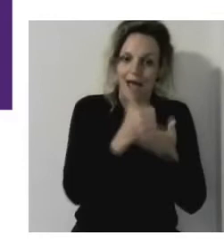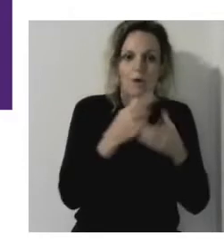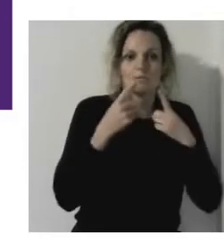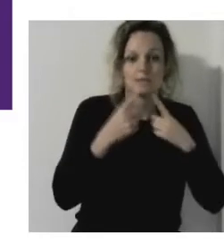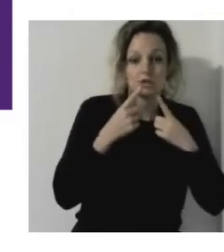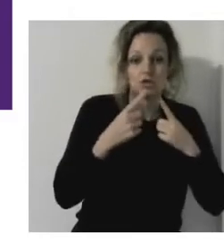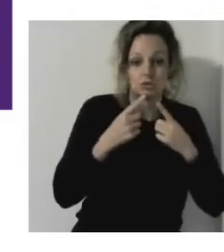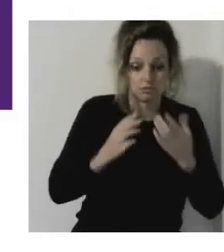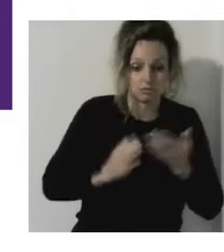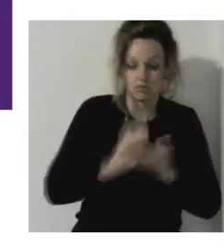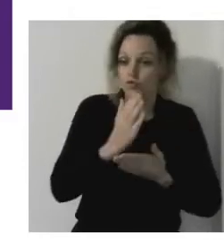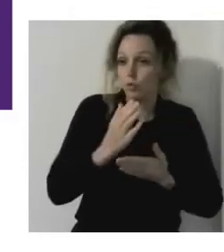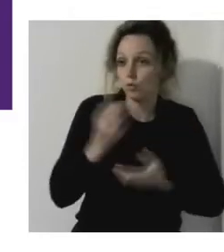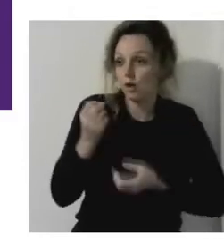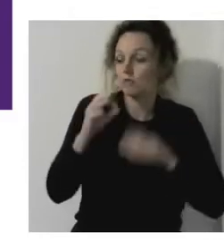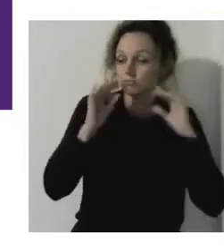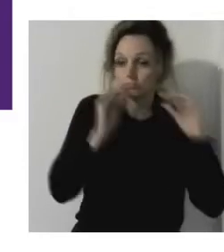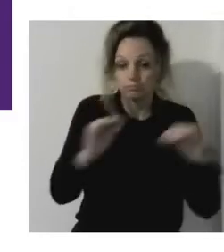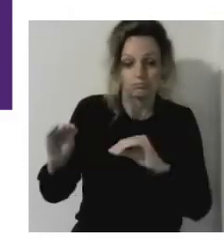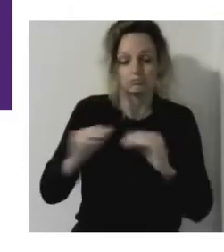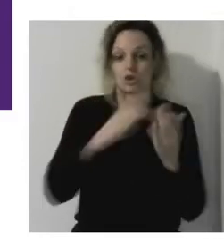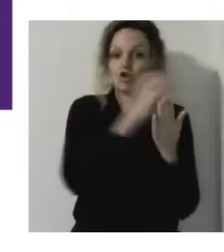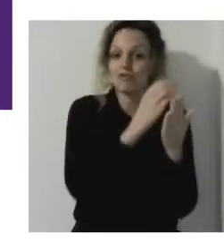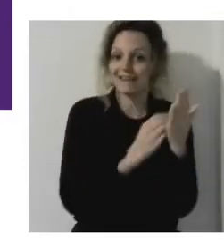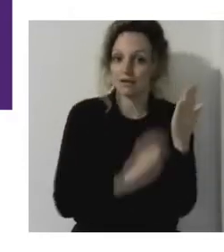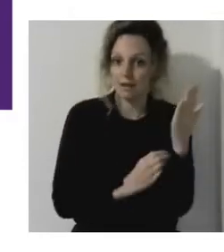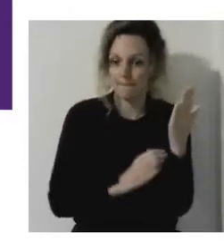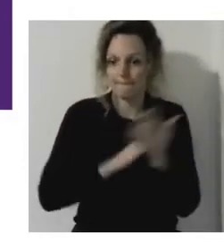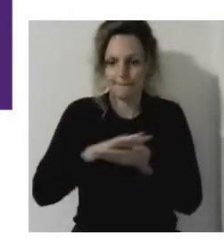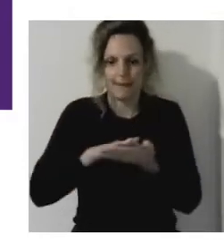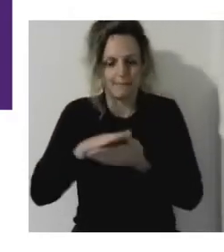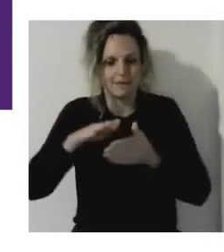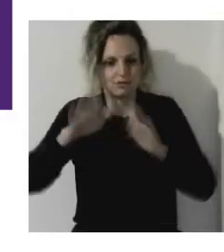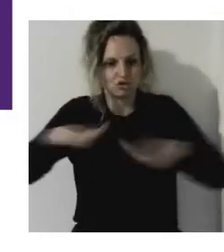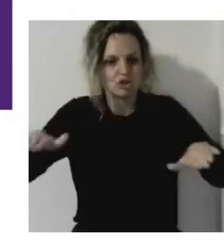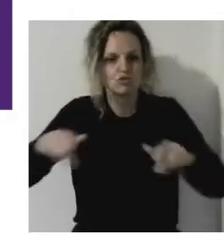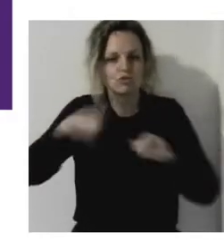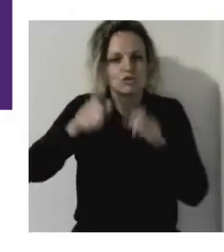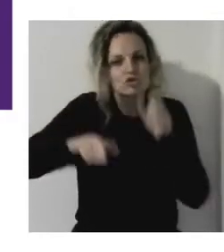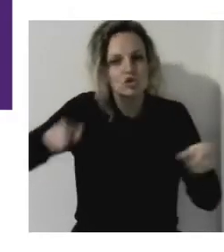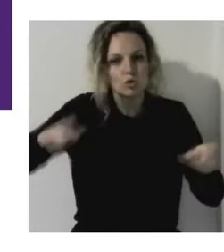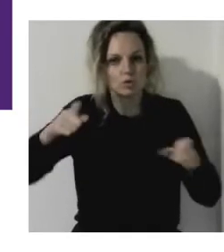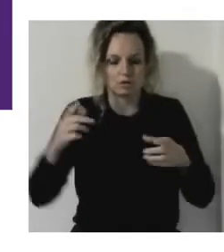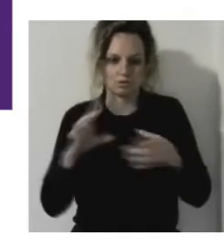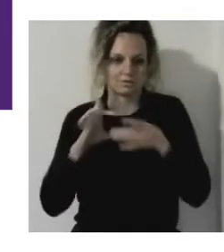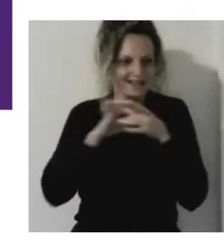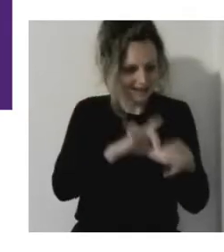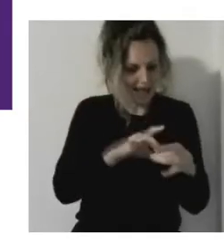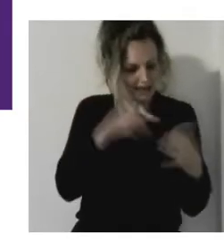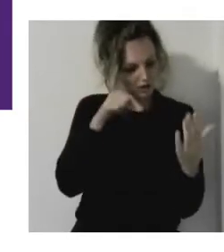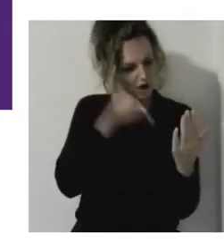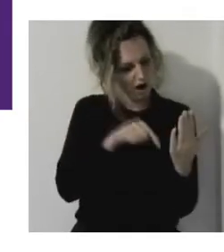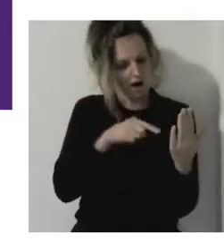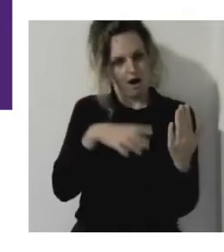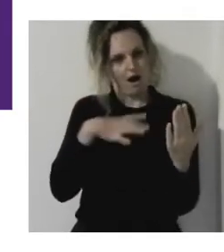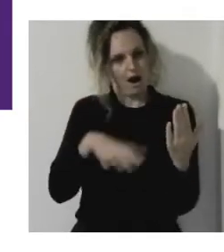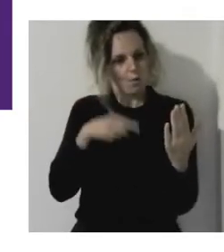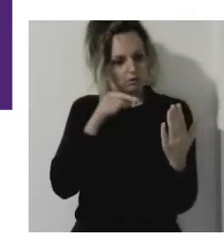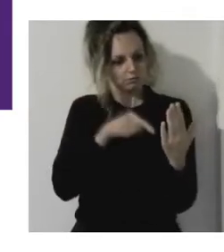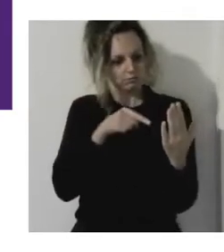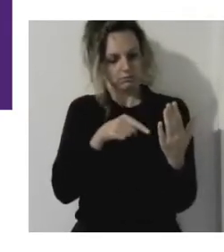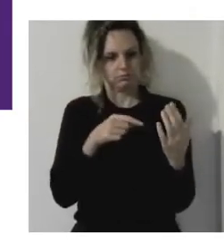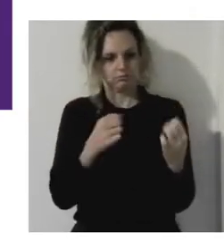is something awesome, something I want to engage with, something I can see is going to be part of my life. But the way it's at the outtake, it